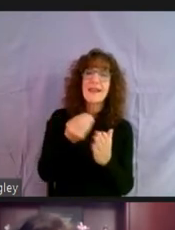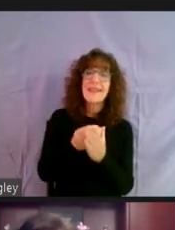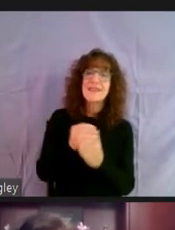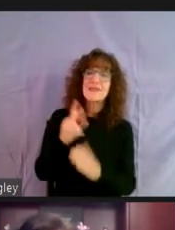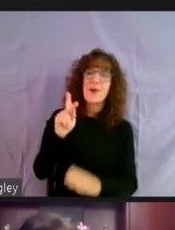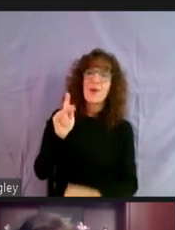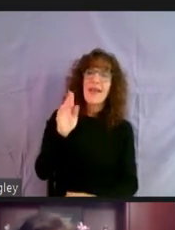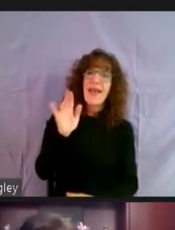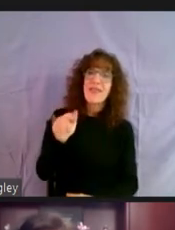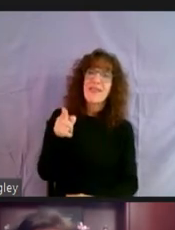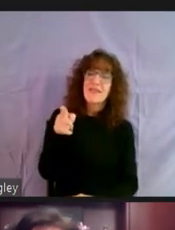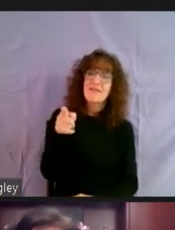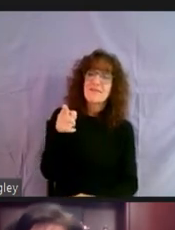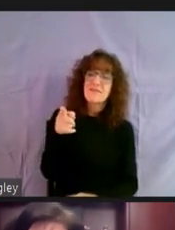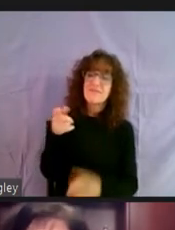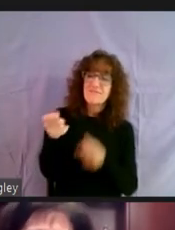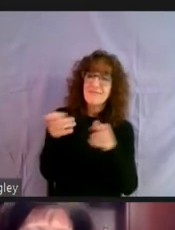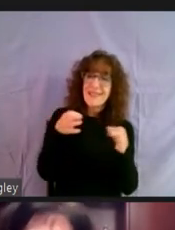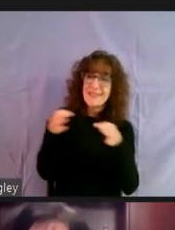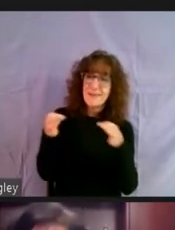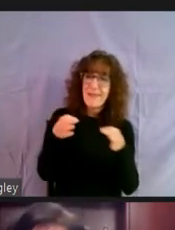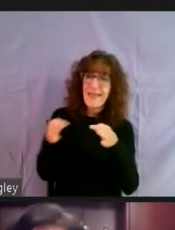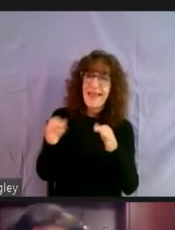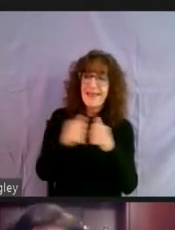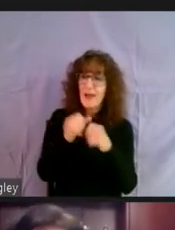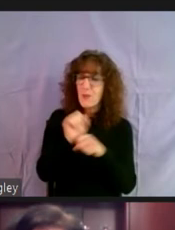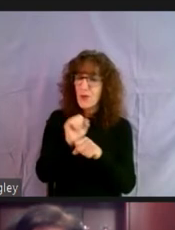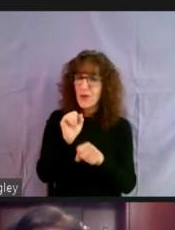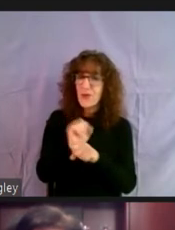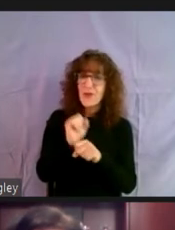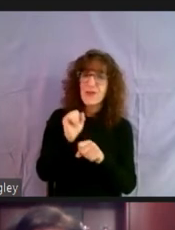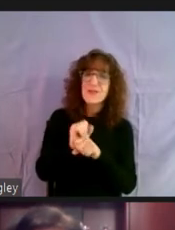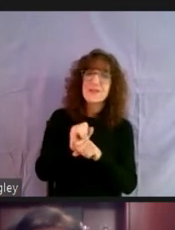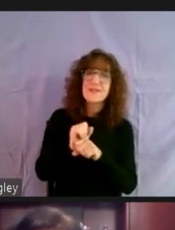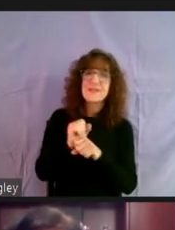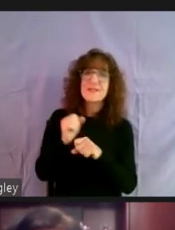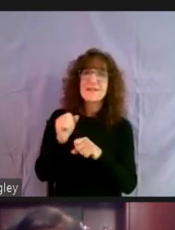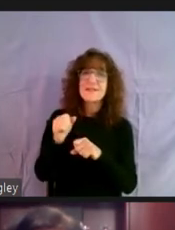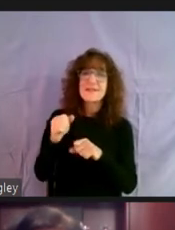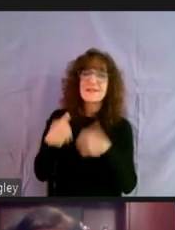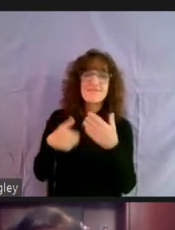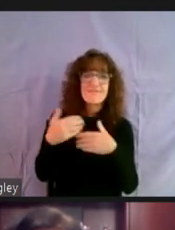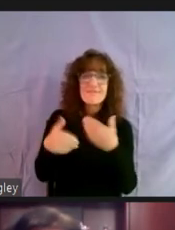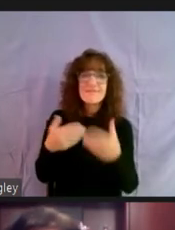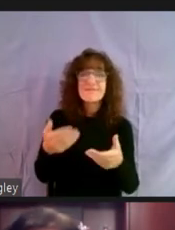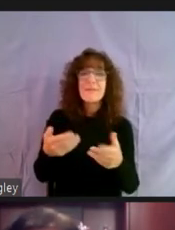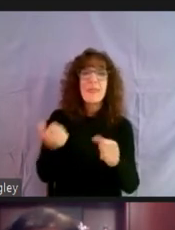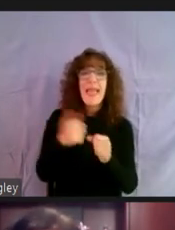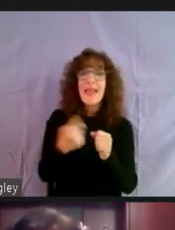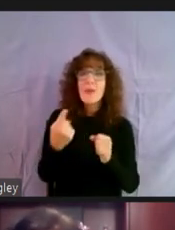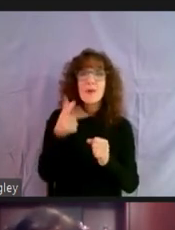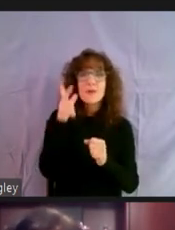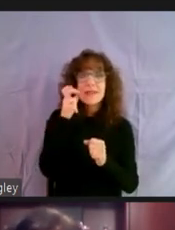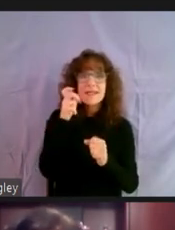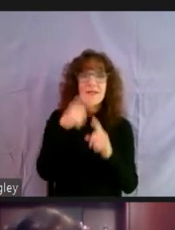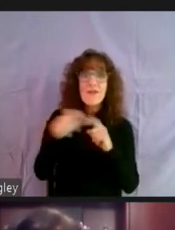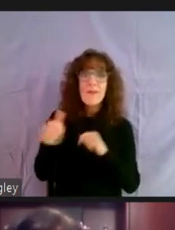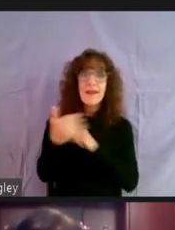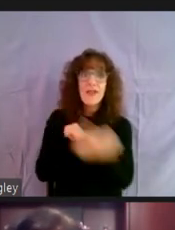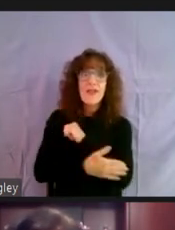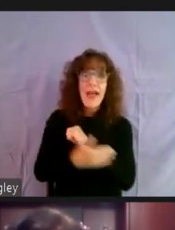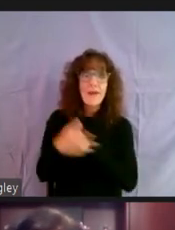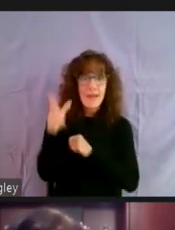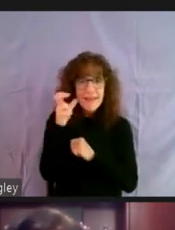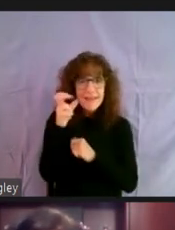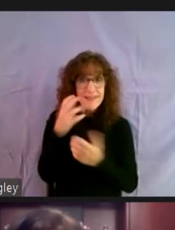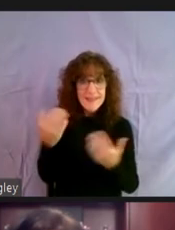Kathy, you can explain, um, how it got here, how it works. and, uh, yeah. And anybody who's listening from another county, please listen